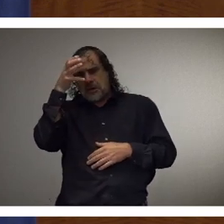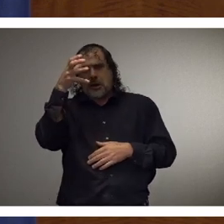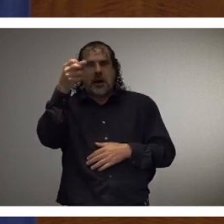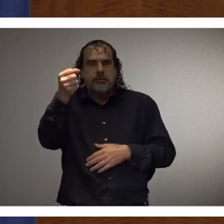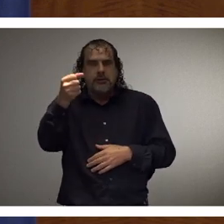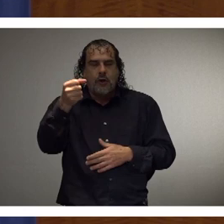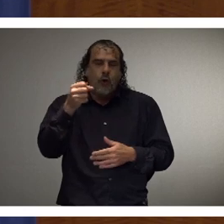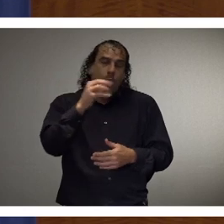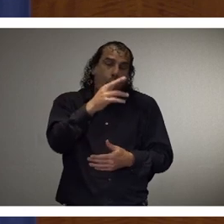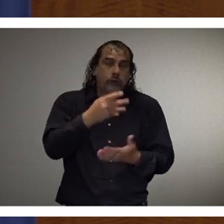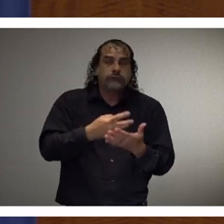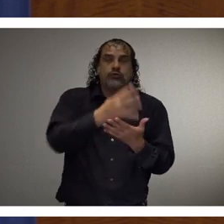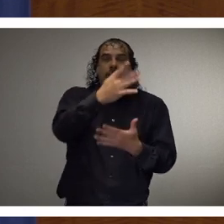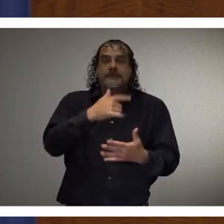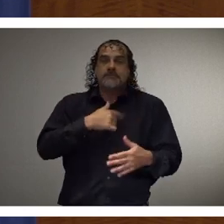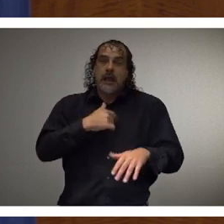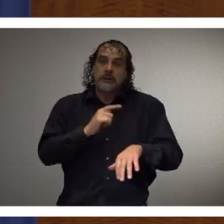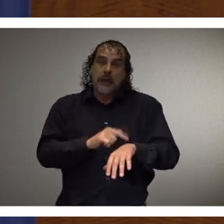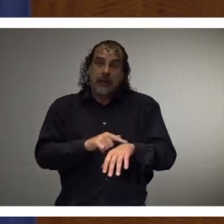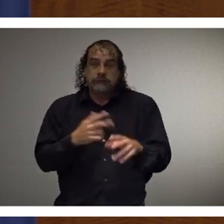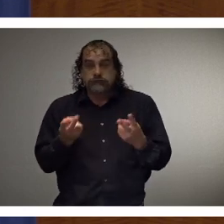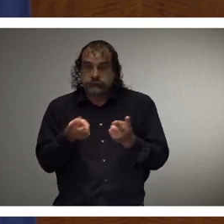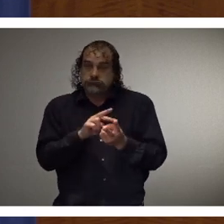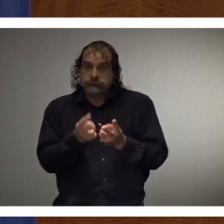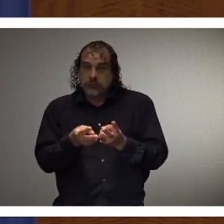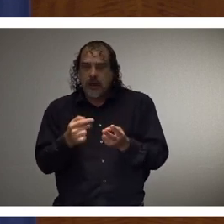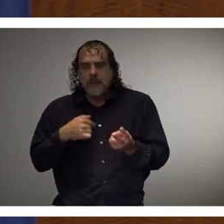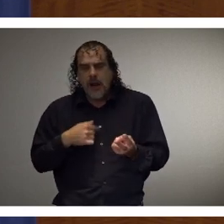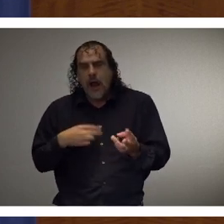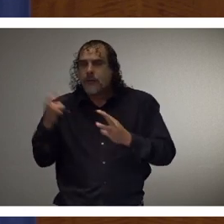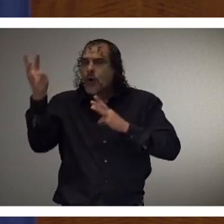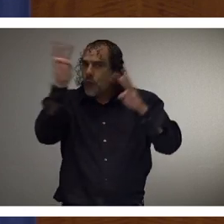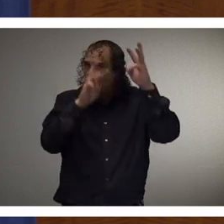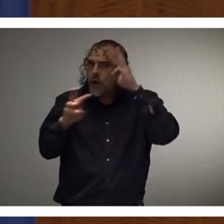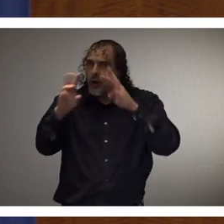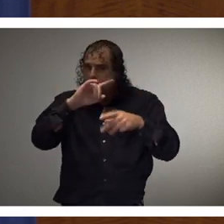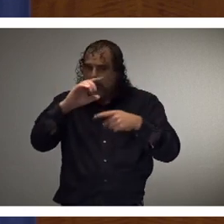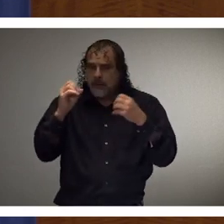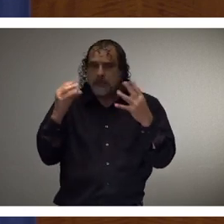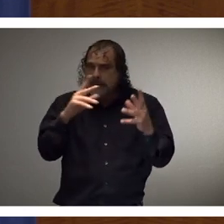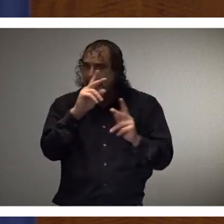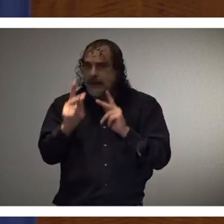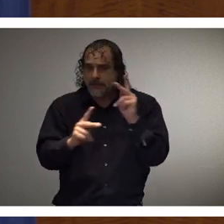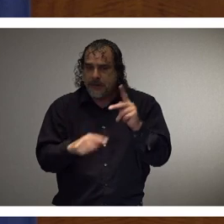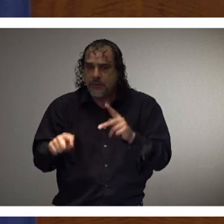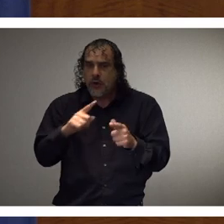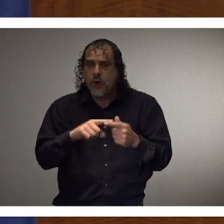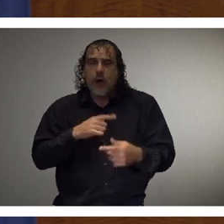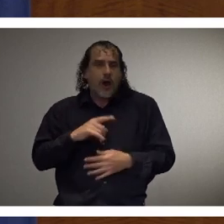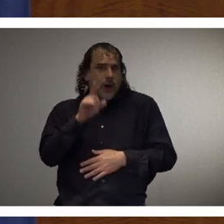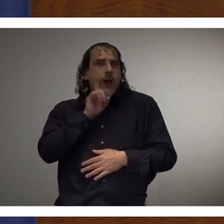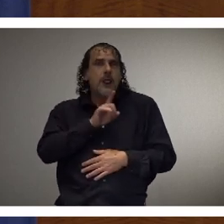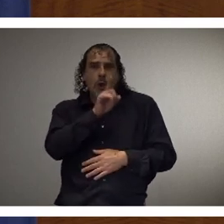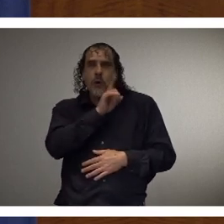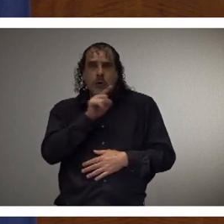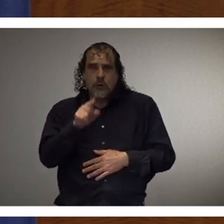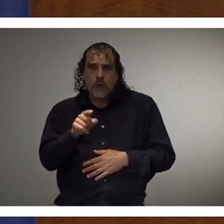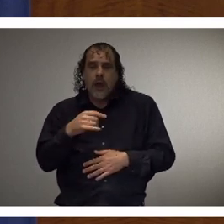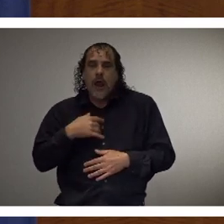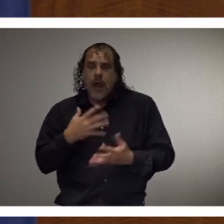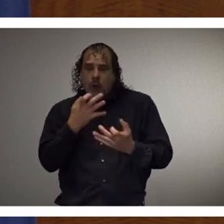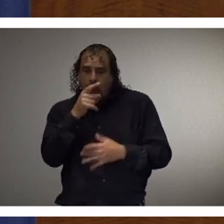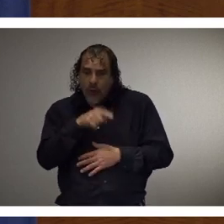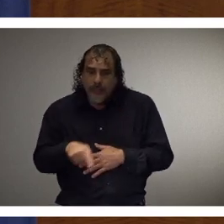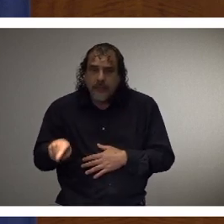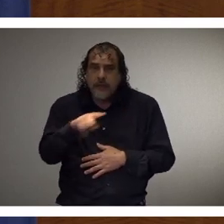a waste of time. But I'm worried about all the Mississippians out there that are alone right now. And I want them to know